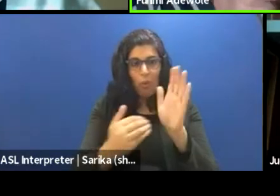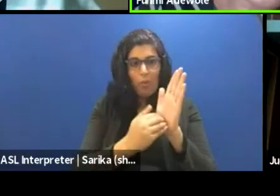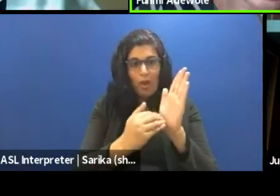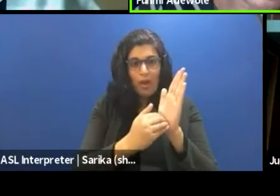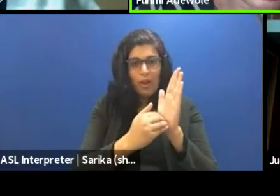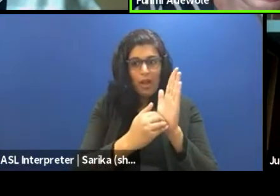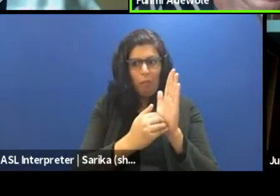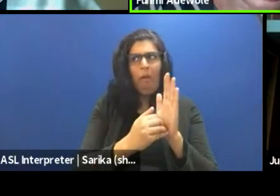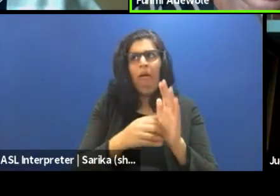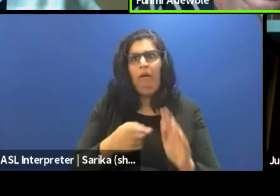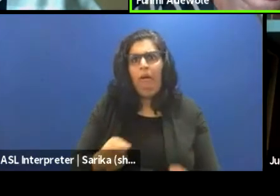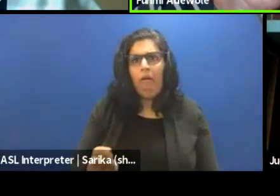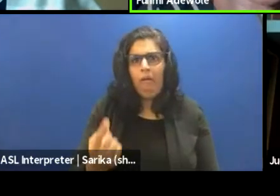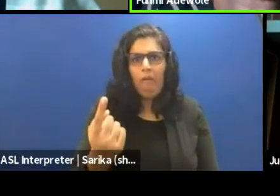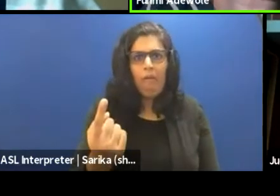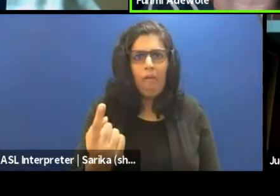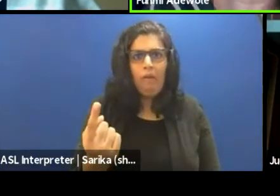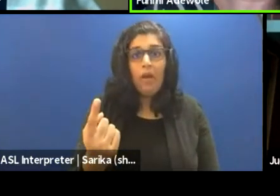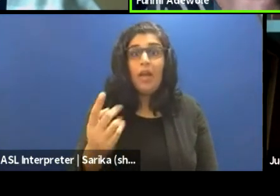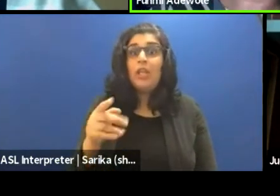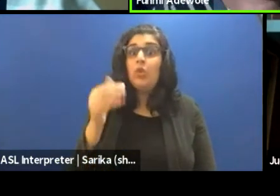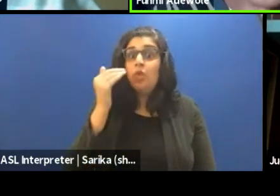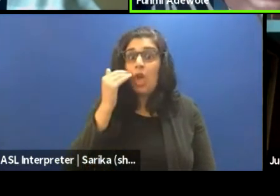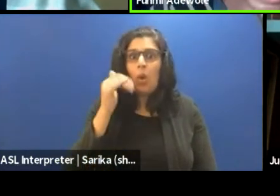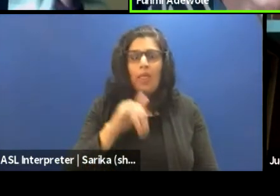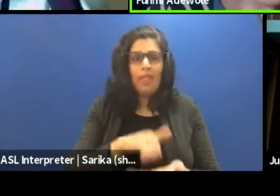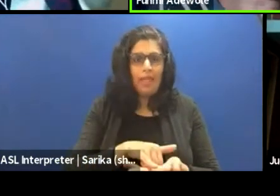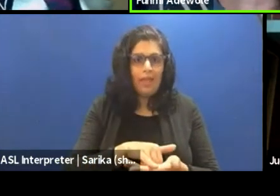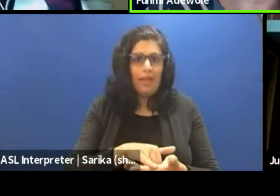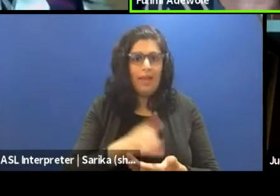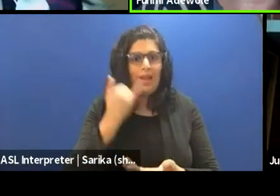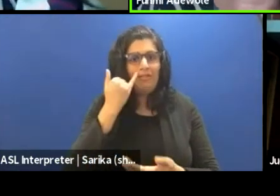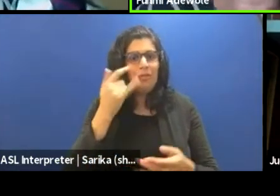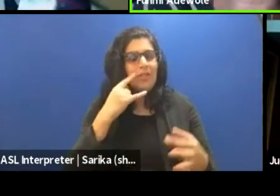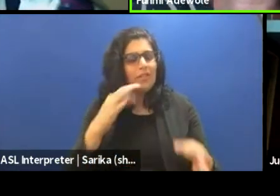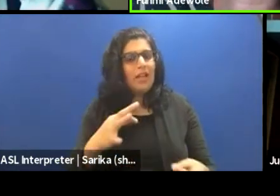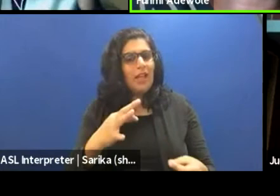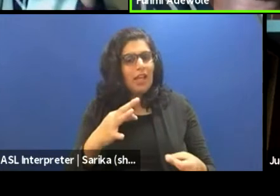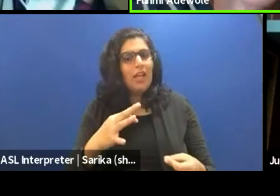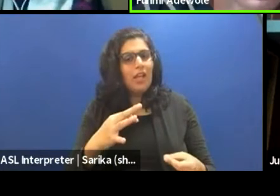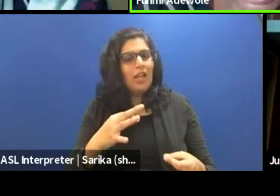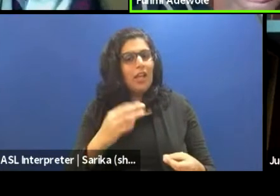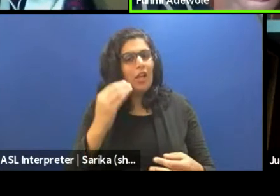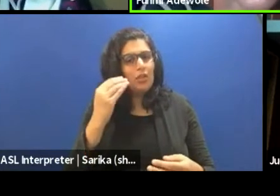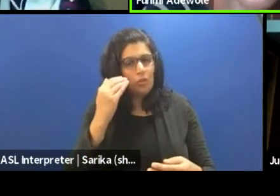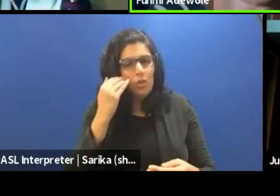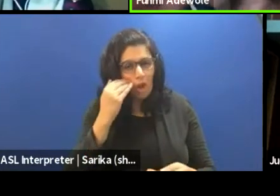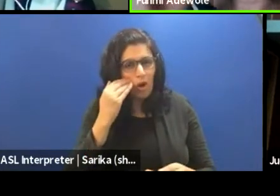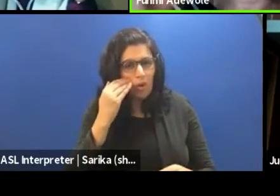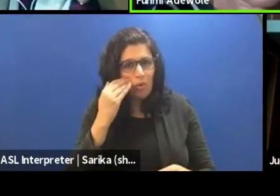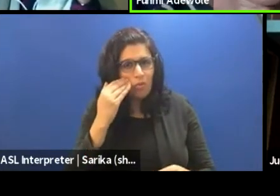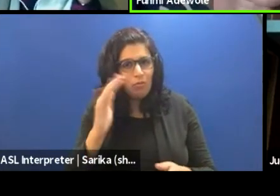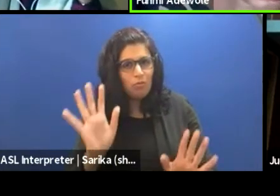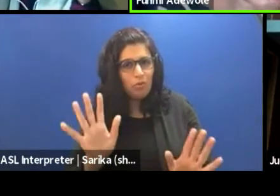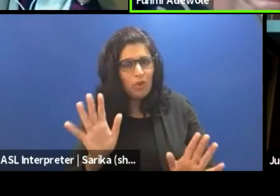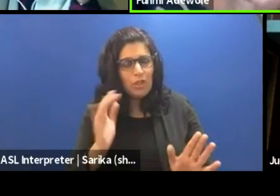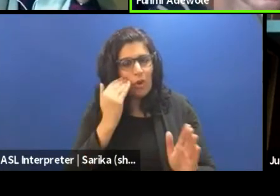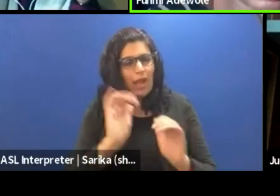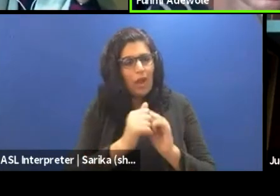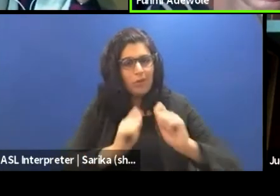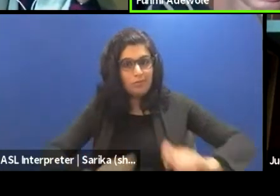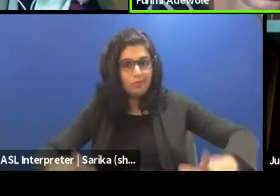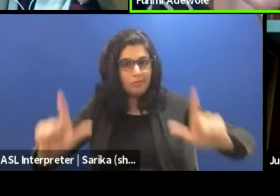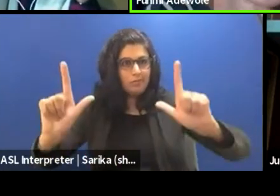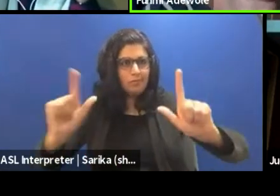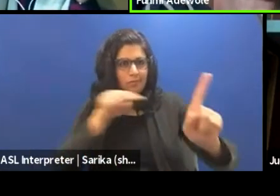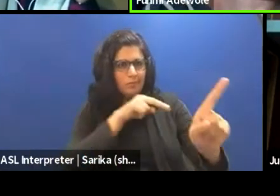So, mean, if you do decide to do it, you know how to frame your production,